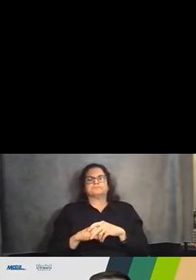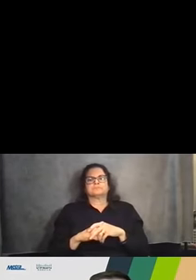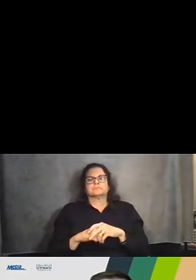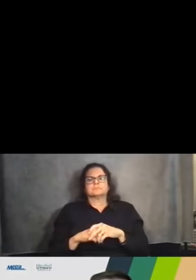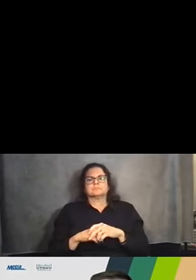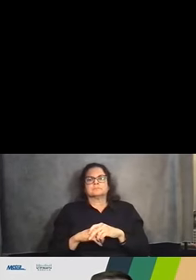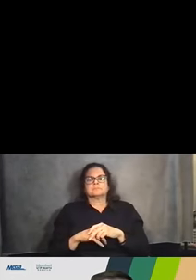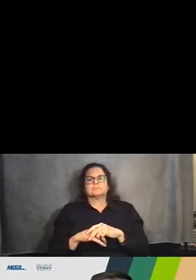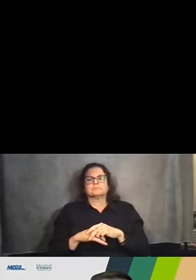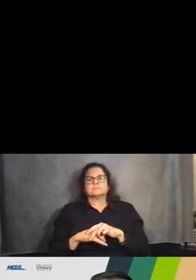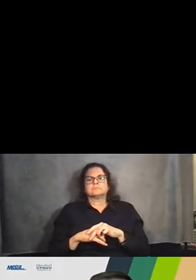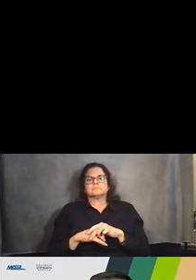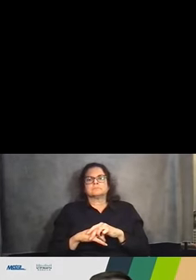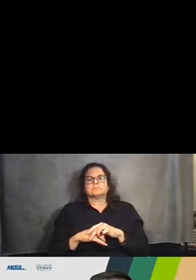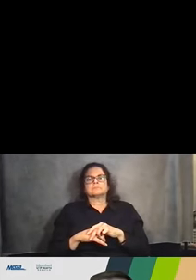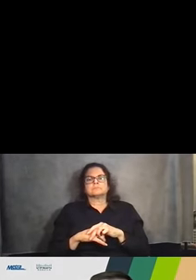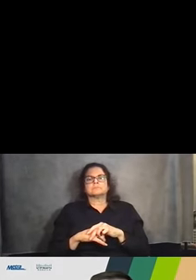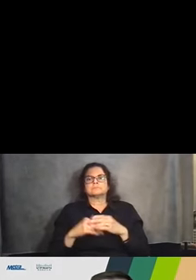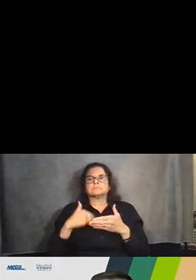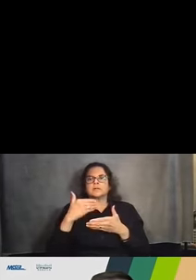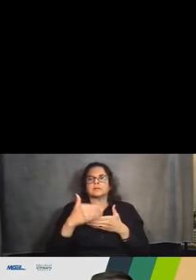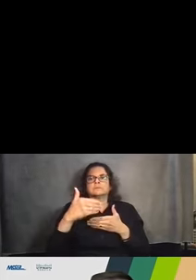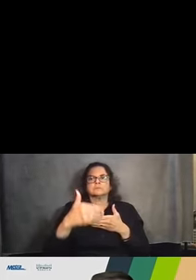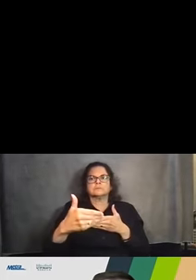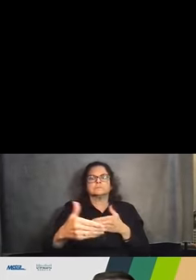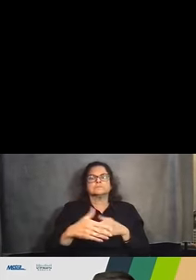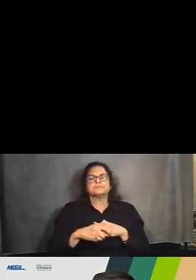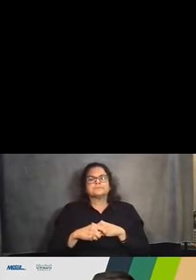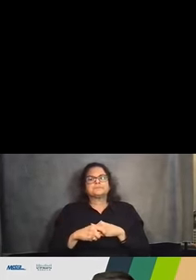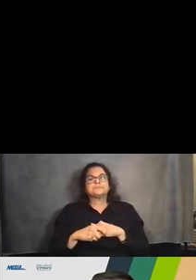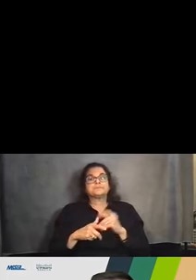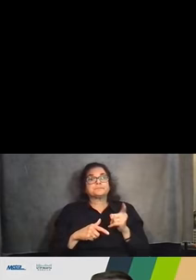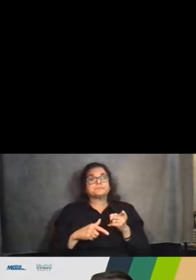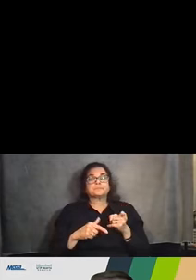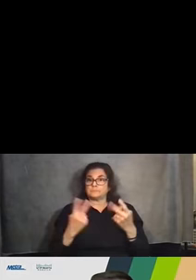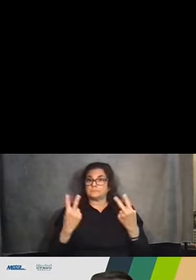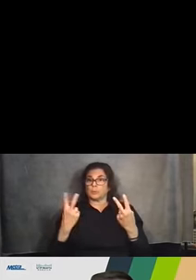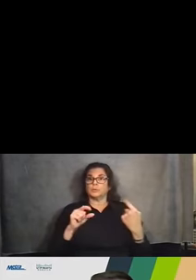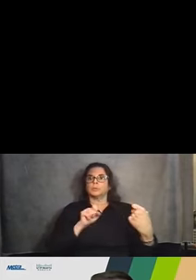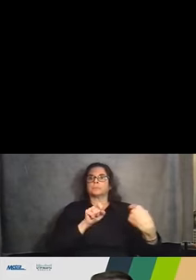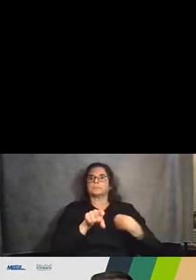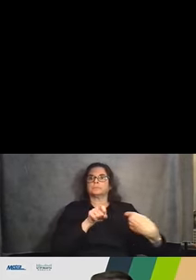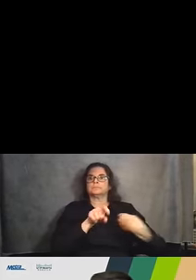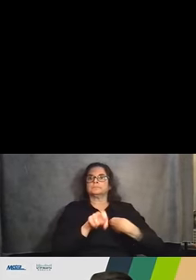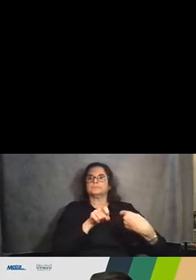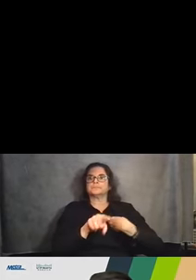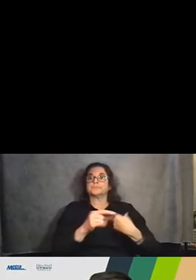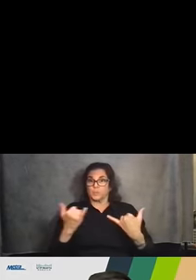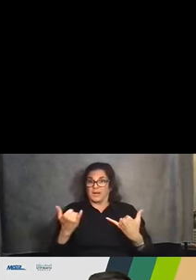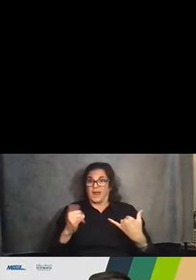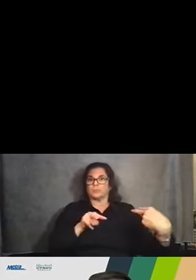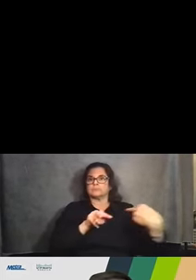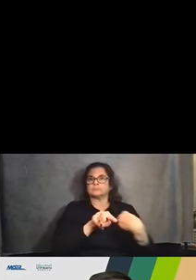on these these slides. So in this existing condition, you can see the two tracks that are currently out out there today,